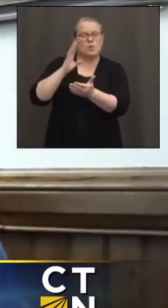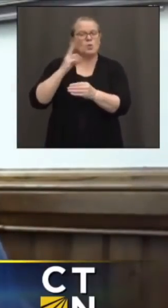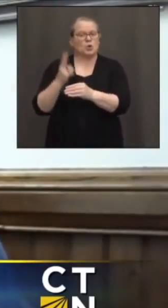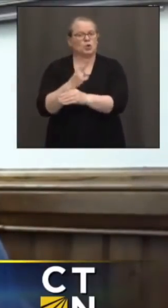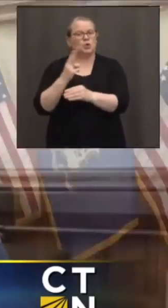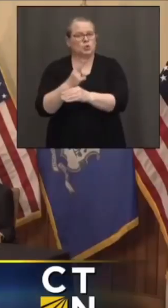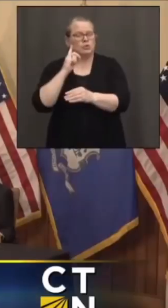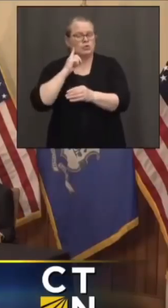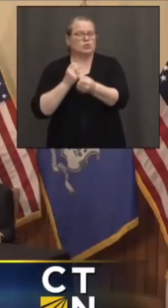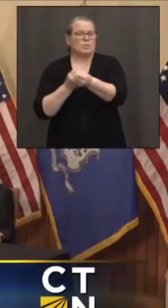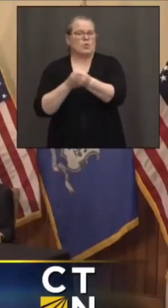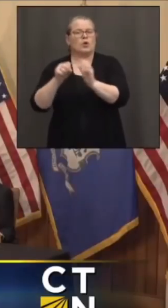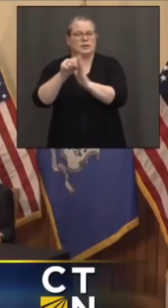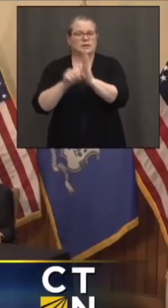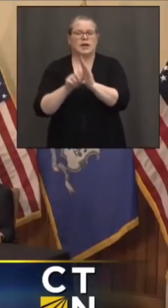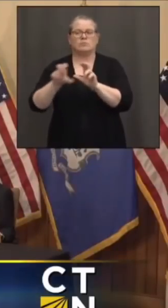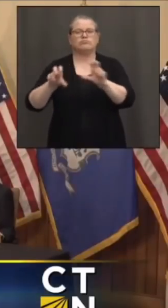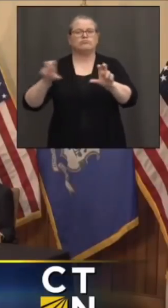the areas of the area.